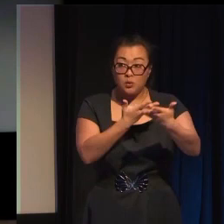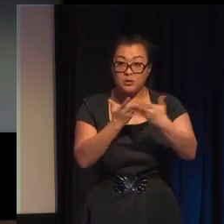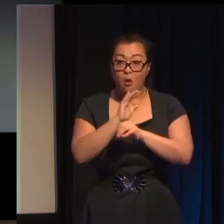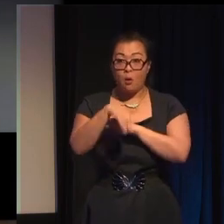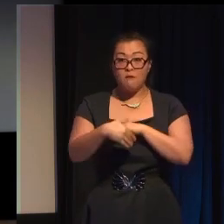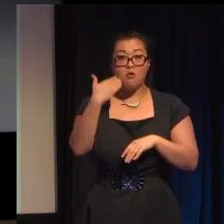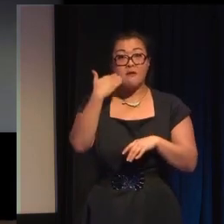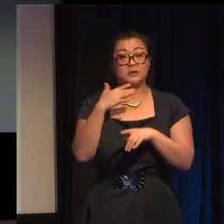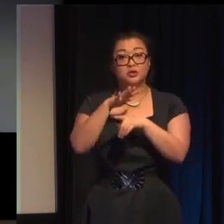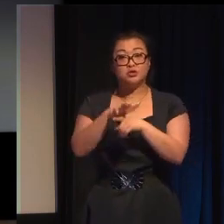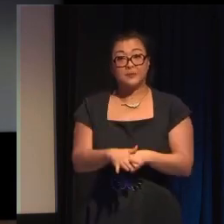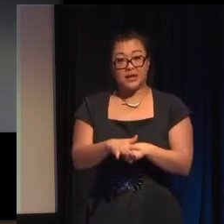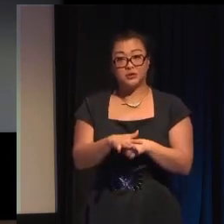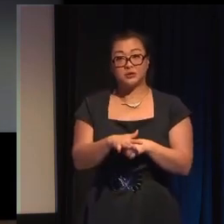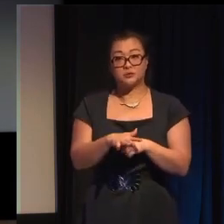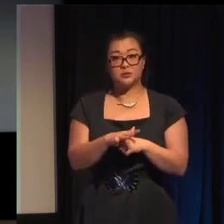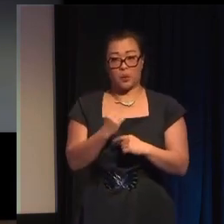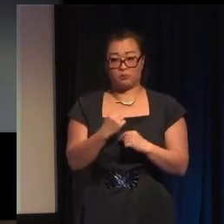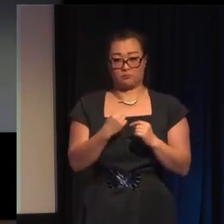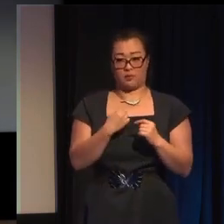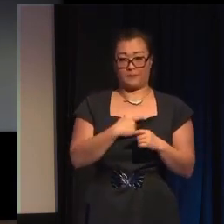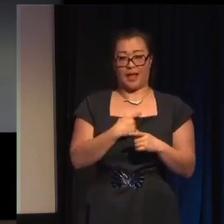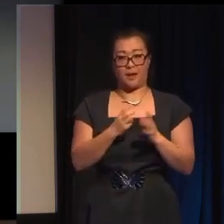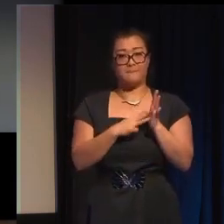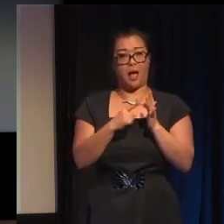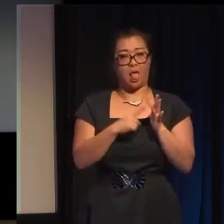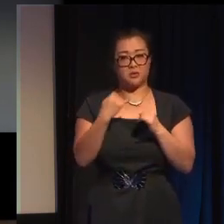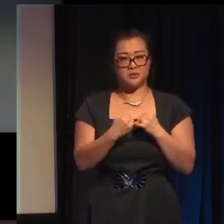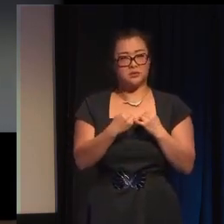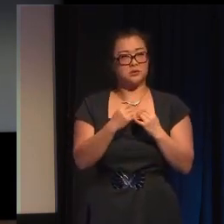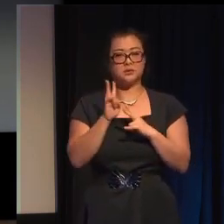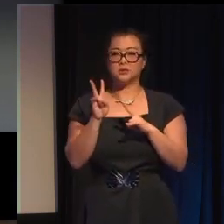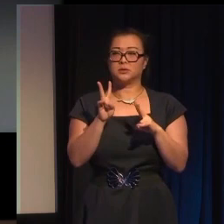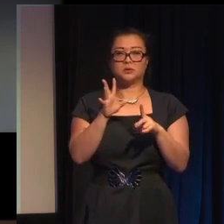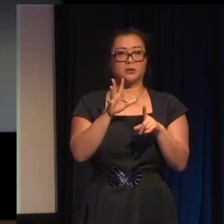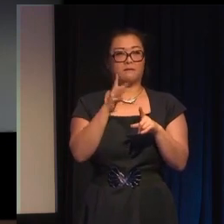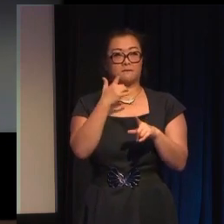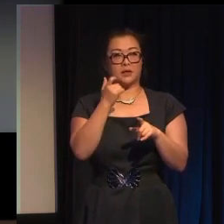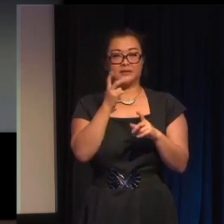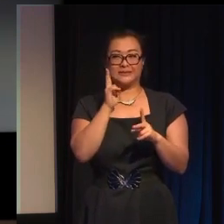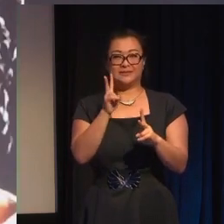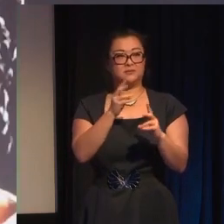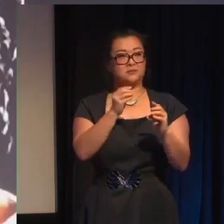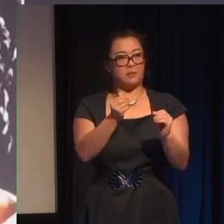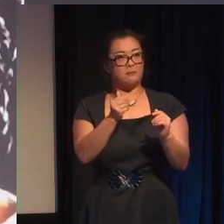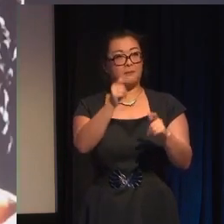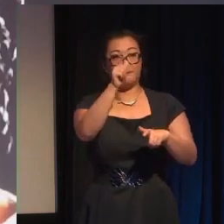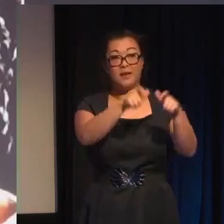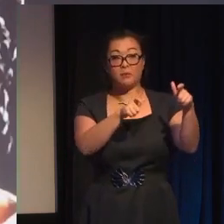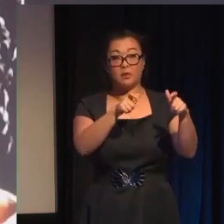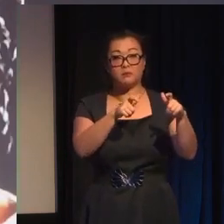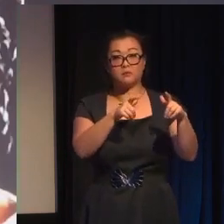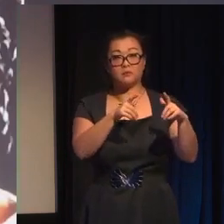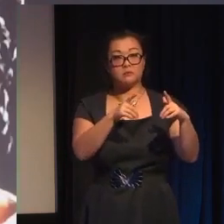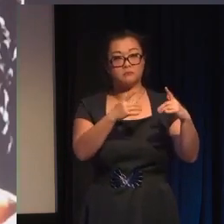so the player as Miles witnesses some racist comments and attitudes directed towards his wife and originally the